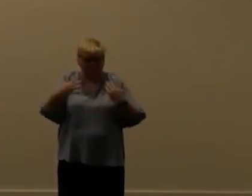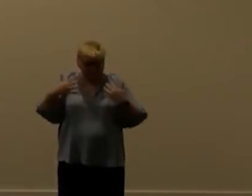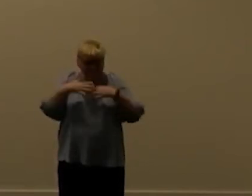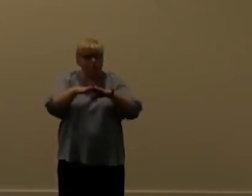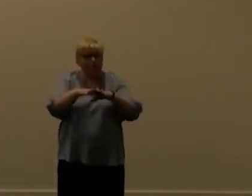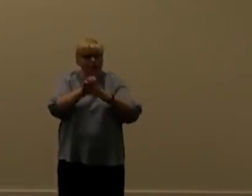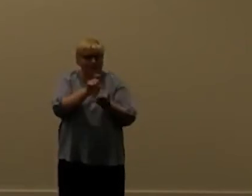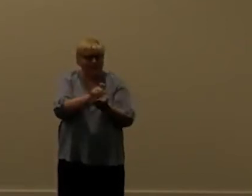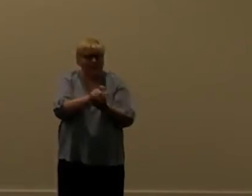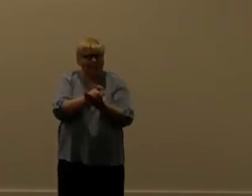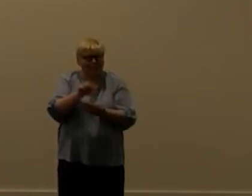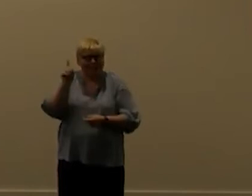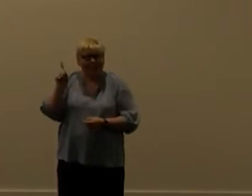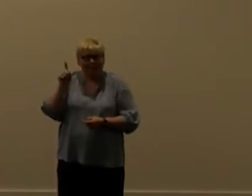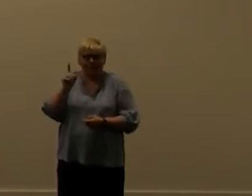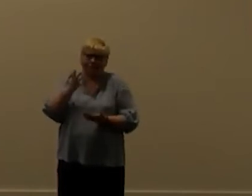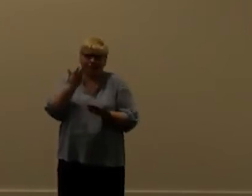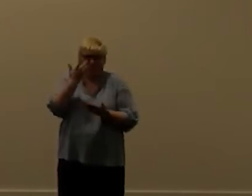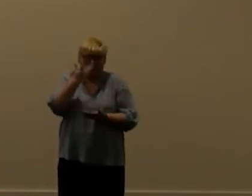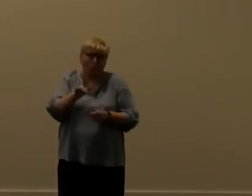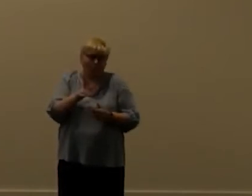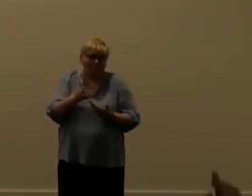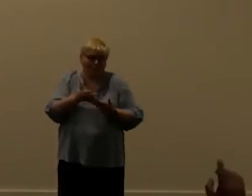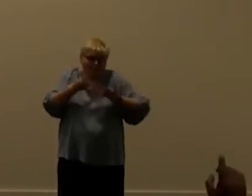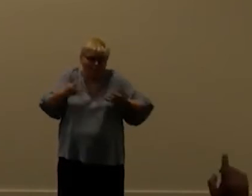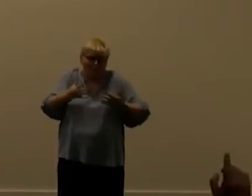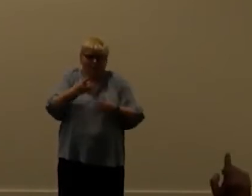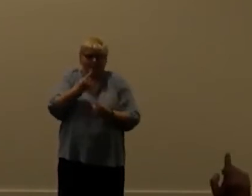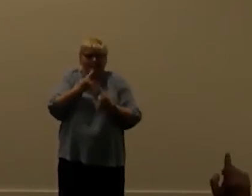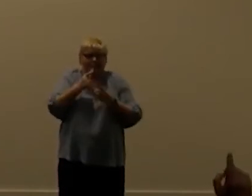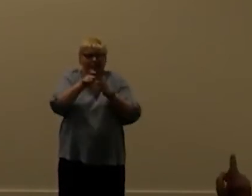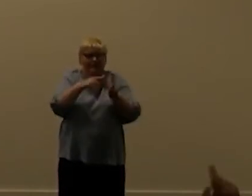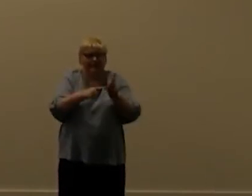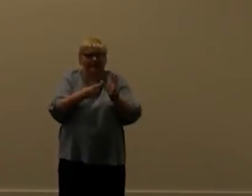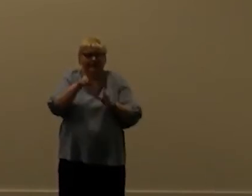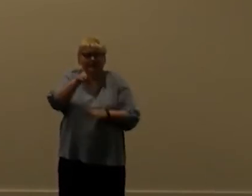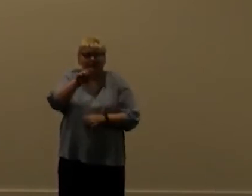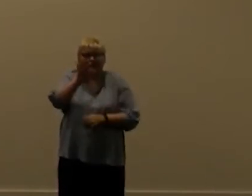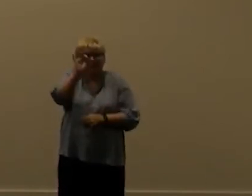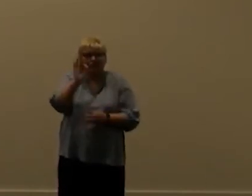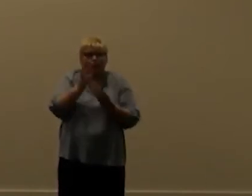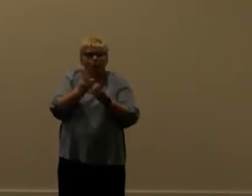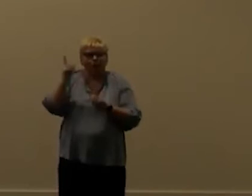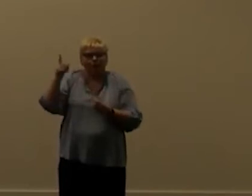lists and marketing list members of course is a large amount of data yep